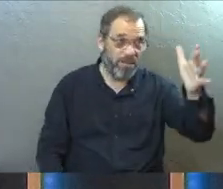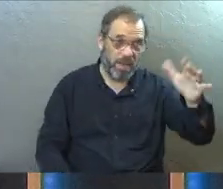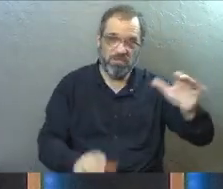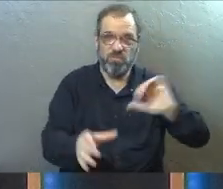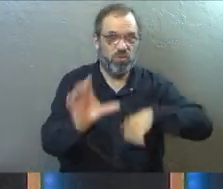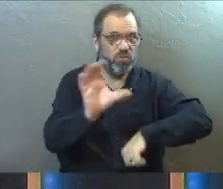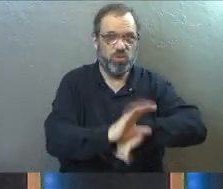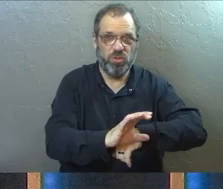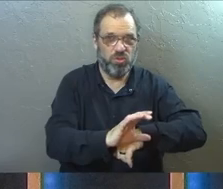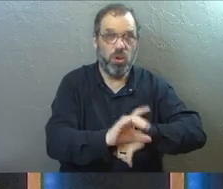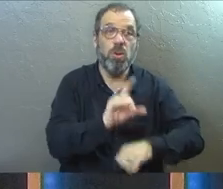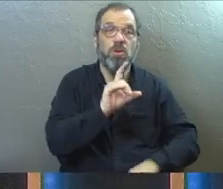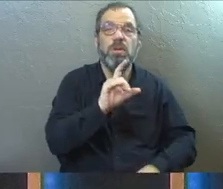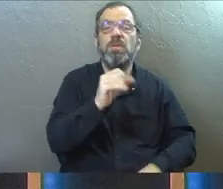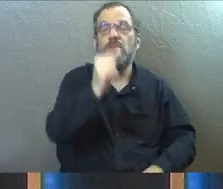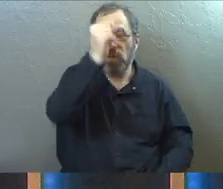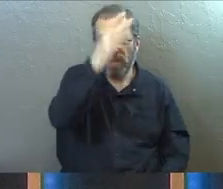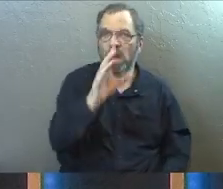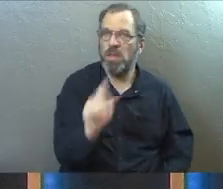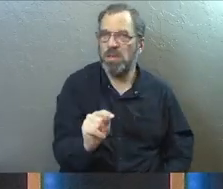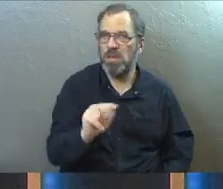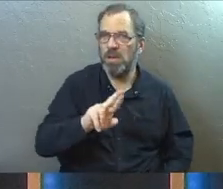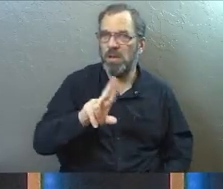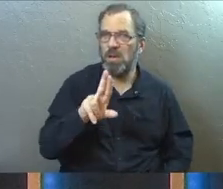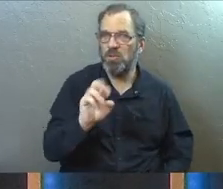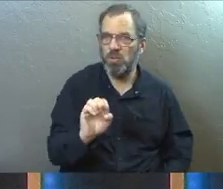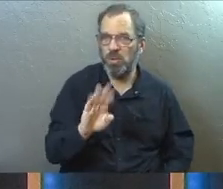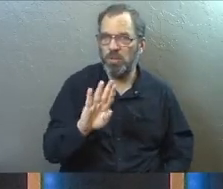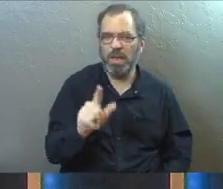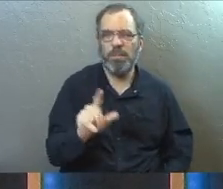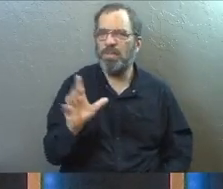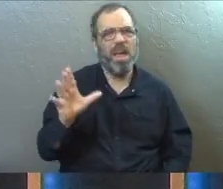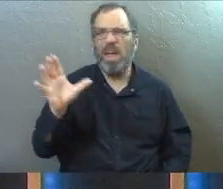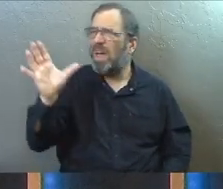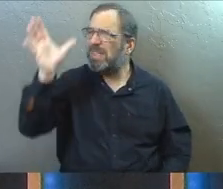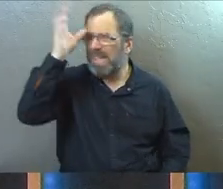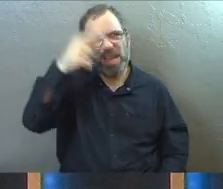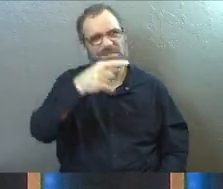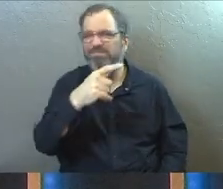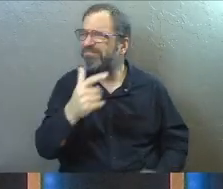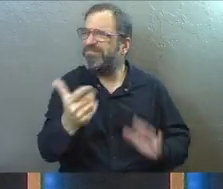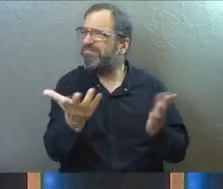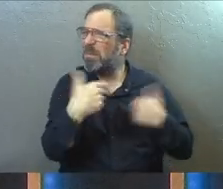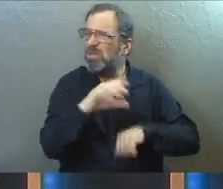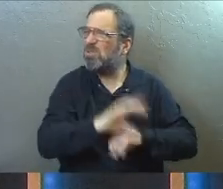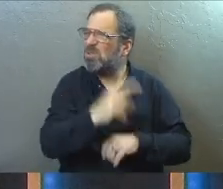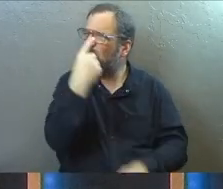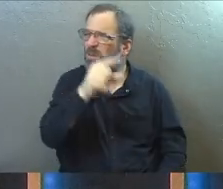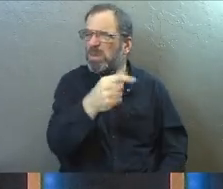went to church. My grandpa, true blood. And I said, Dad, why doesn't Papa go to church?